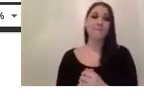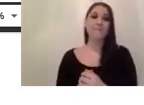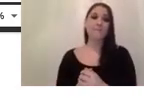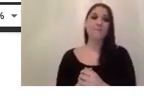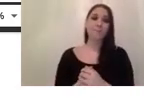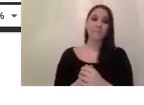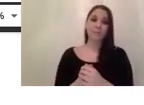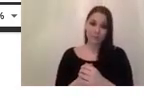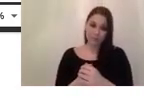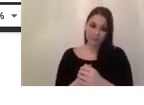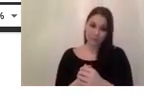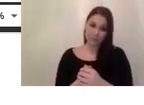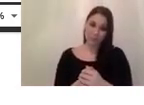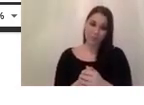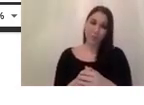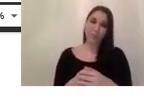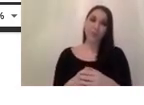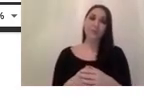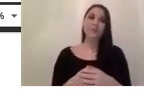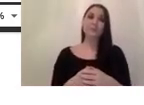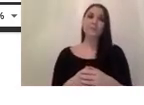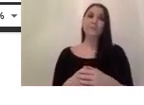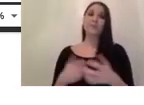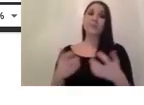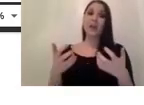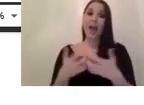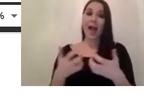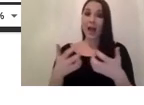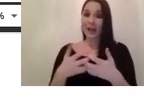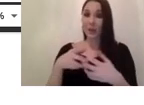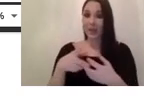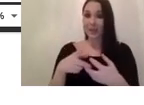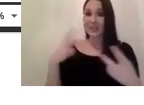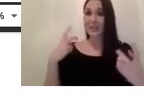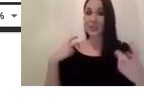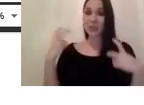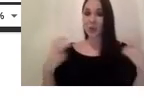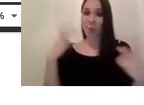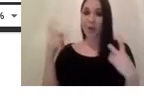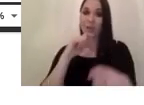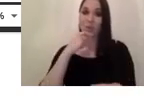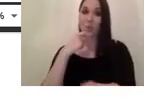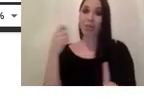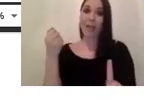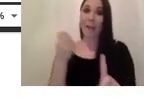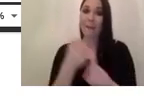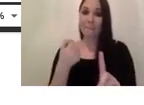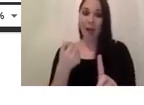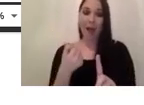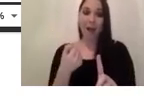how this uh overall noise will impact in our in our